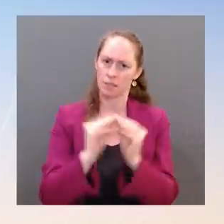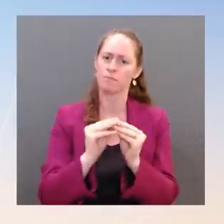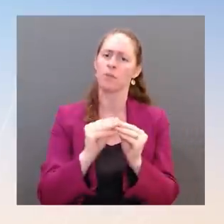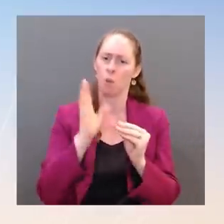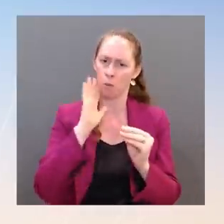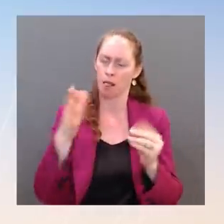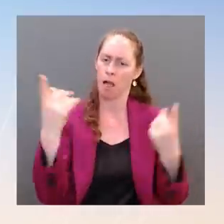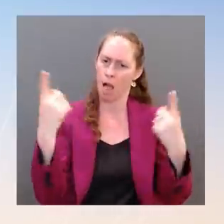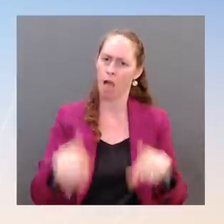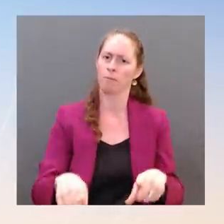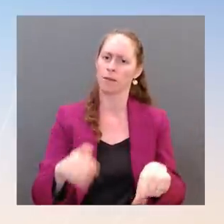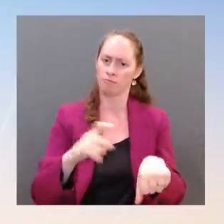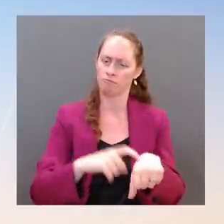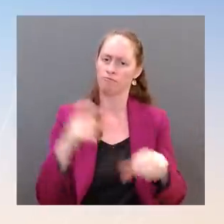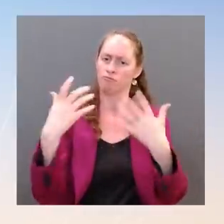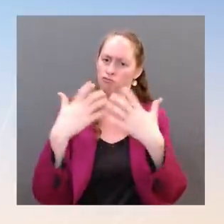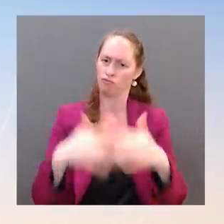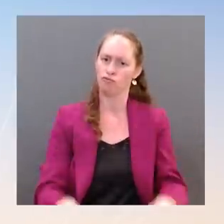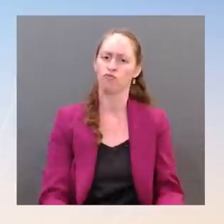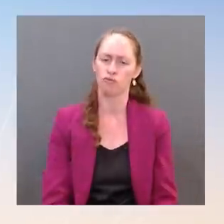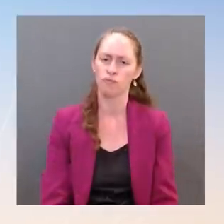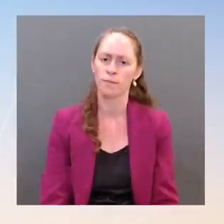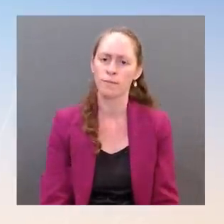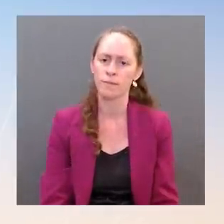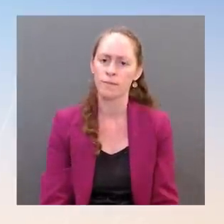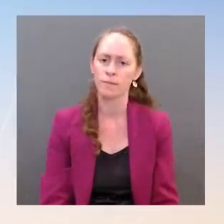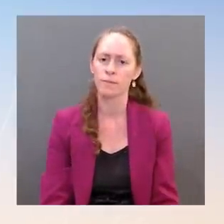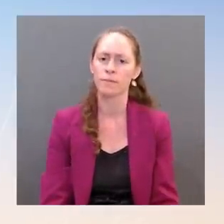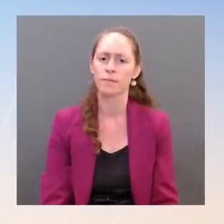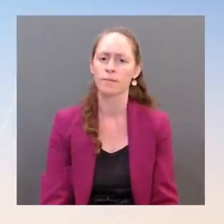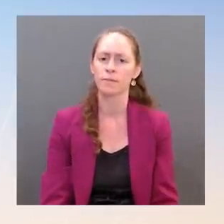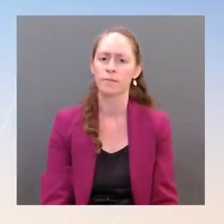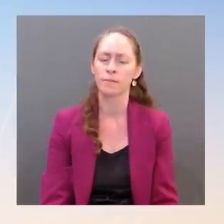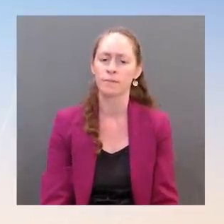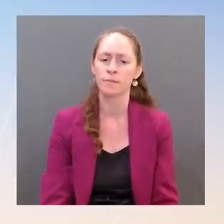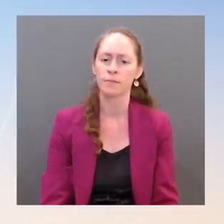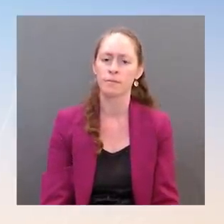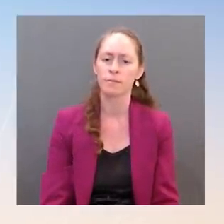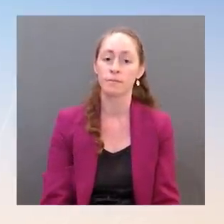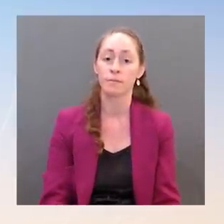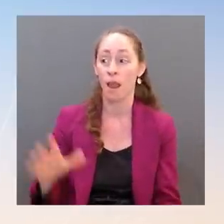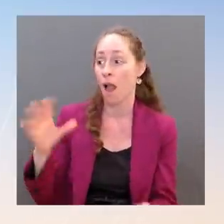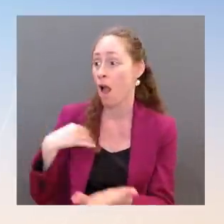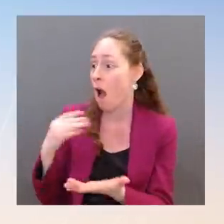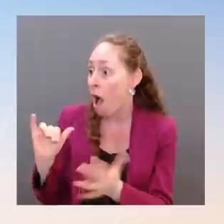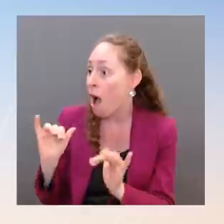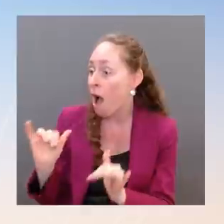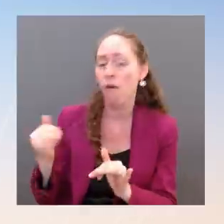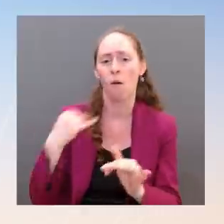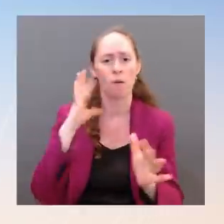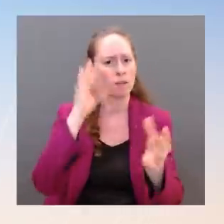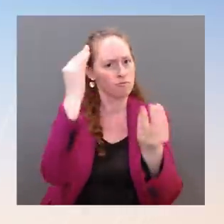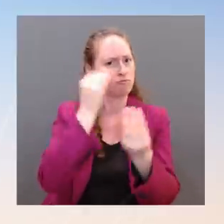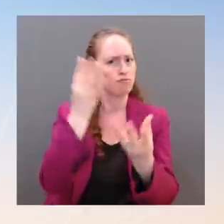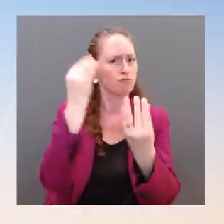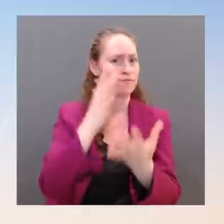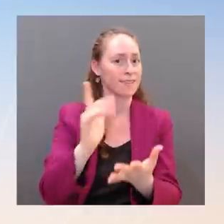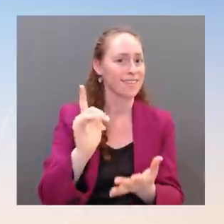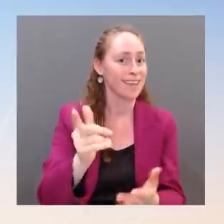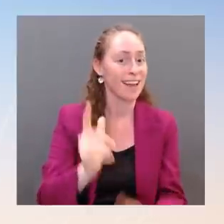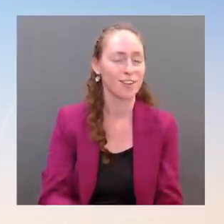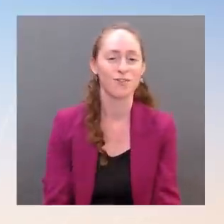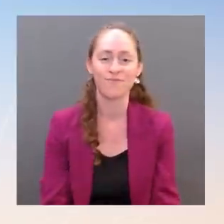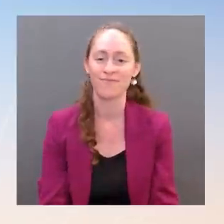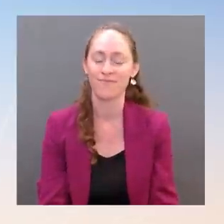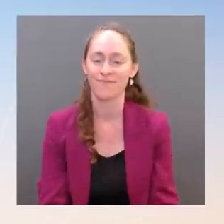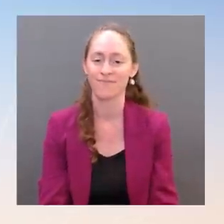can talk more about the specifics of what will you know what it will look like with Australia. The And then the first lady's office informed us